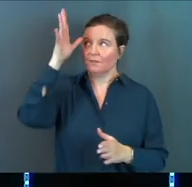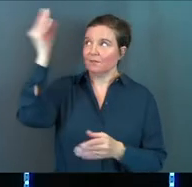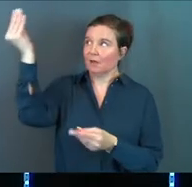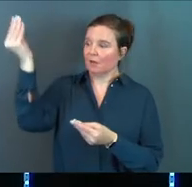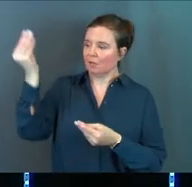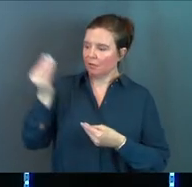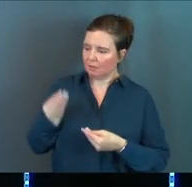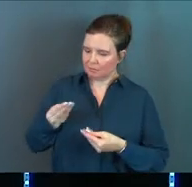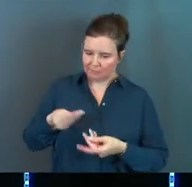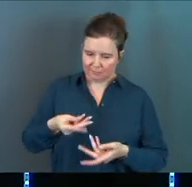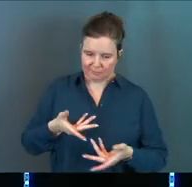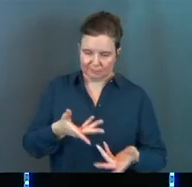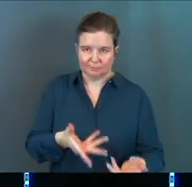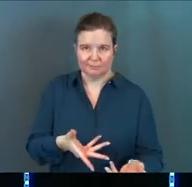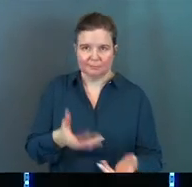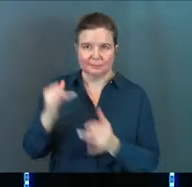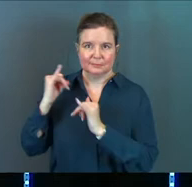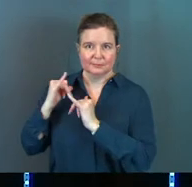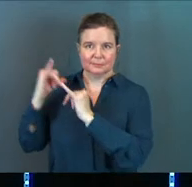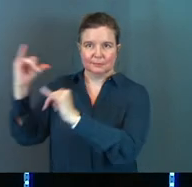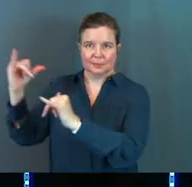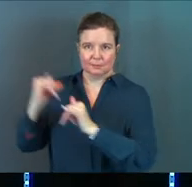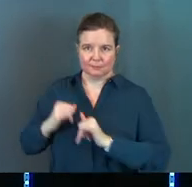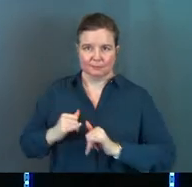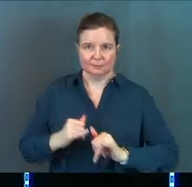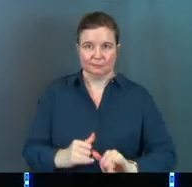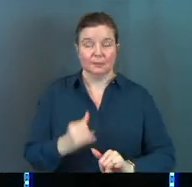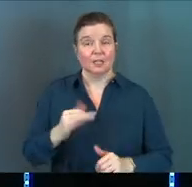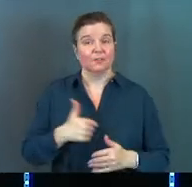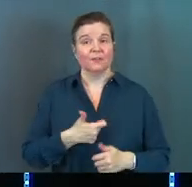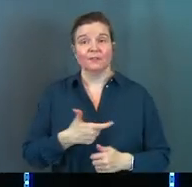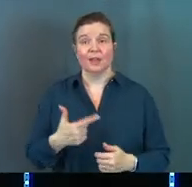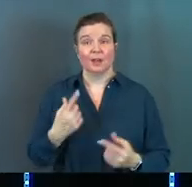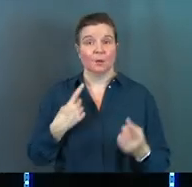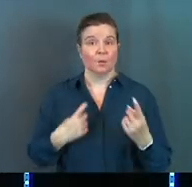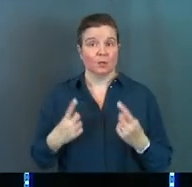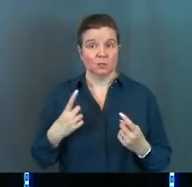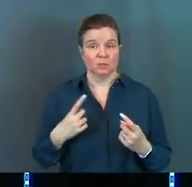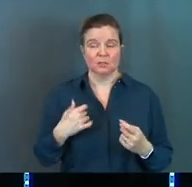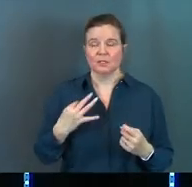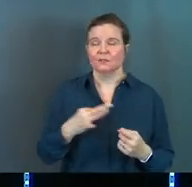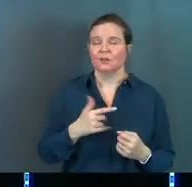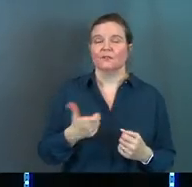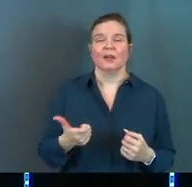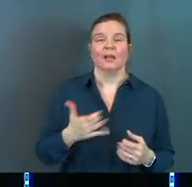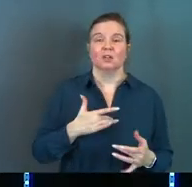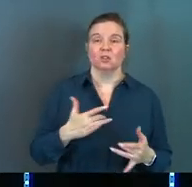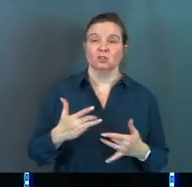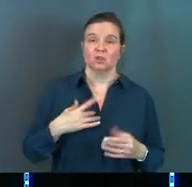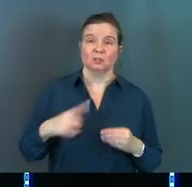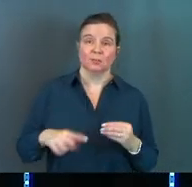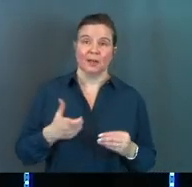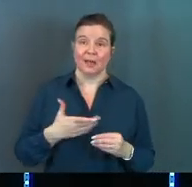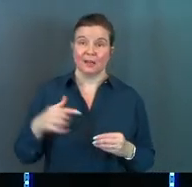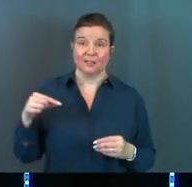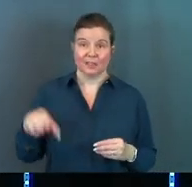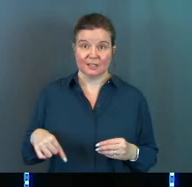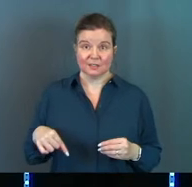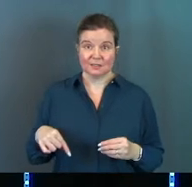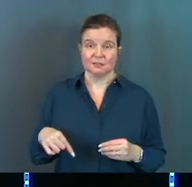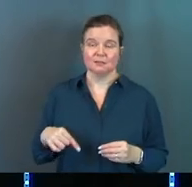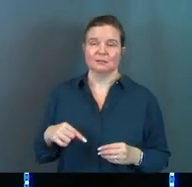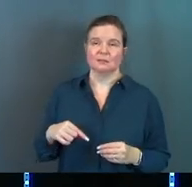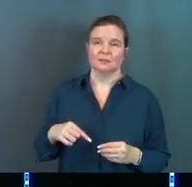Father in Heaven parents us. If you've got any questions, if you've got any concerns about any of this,